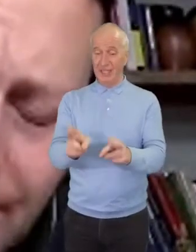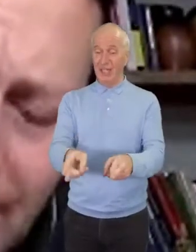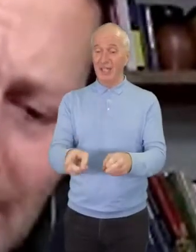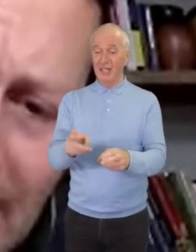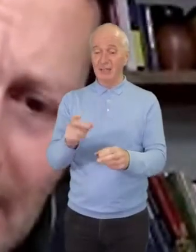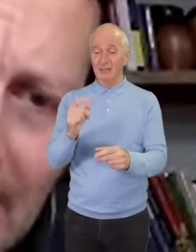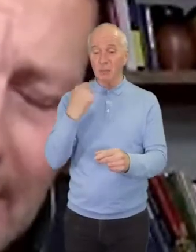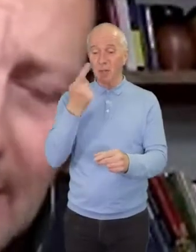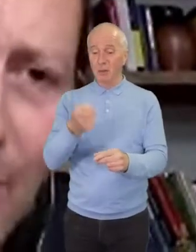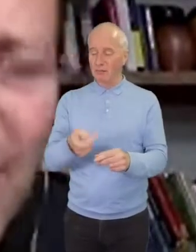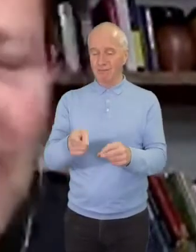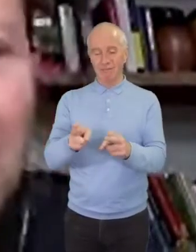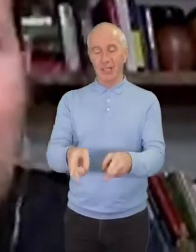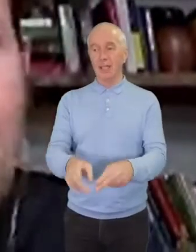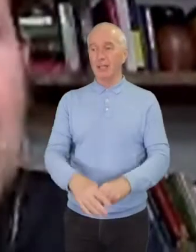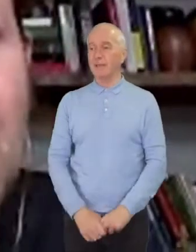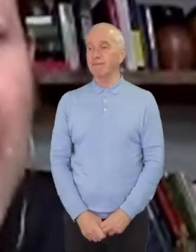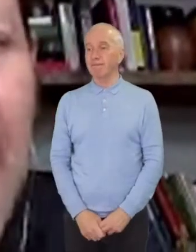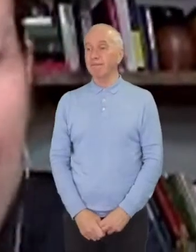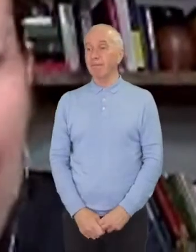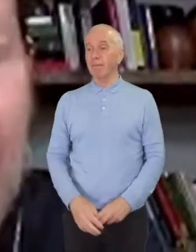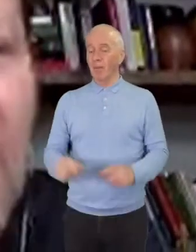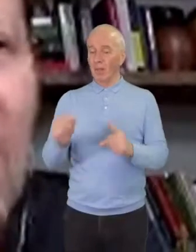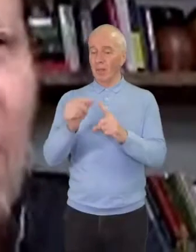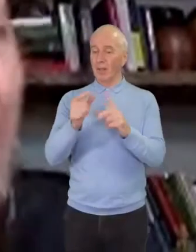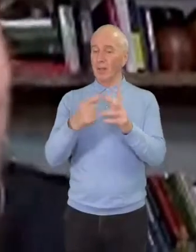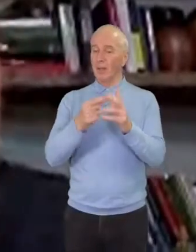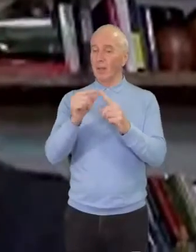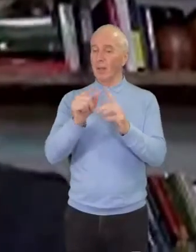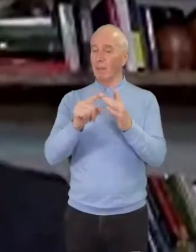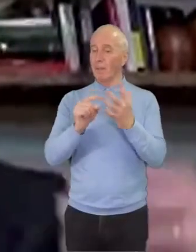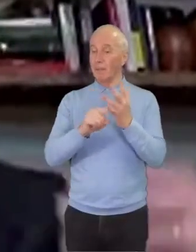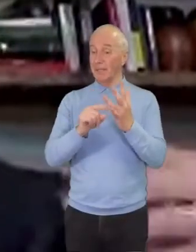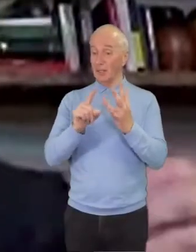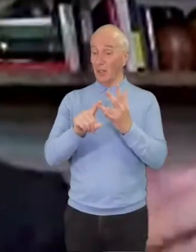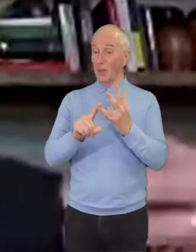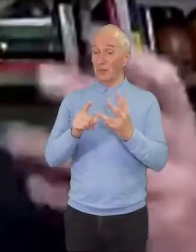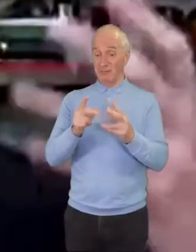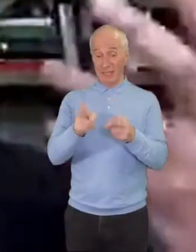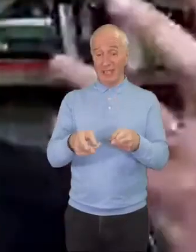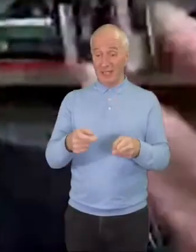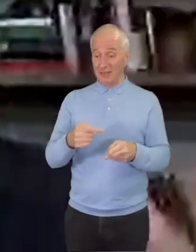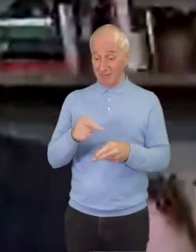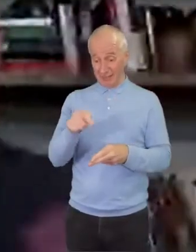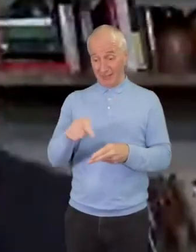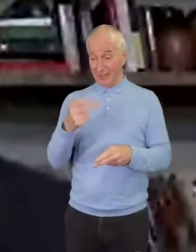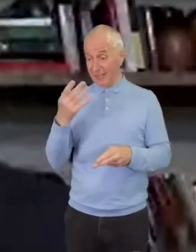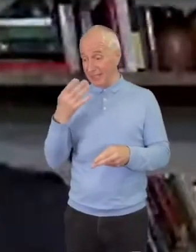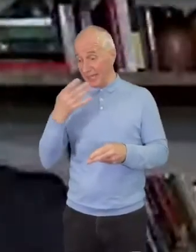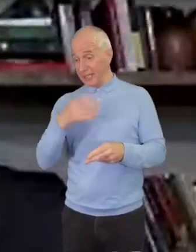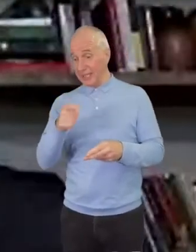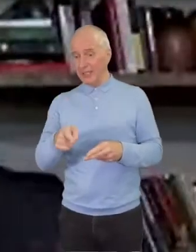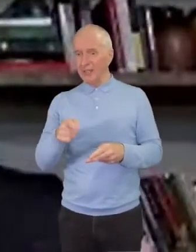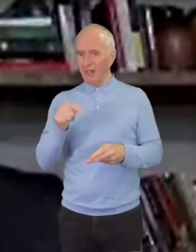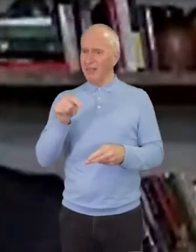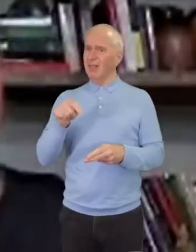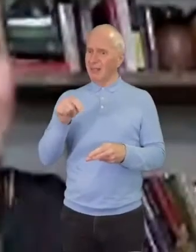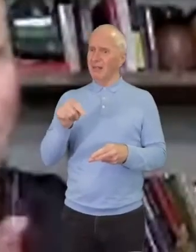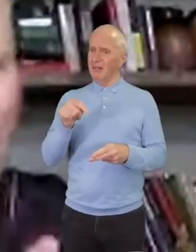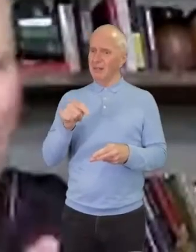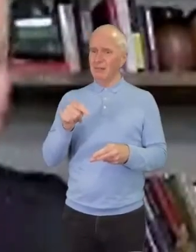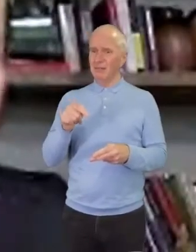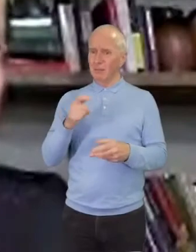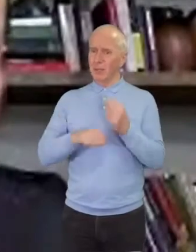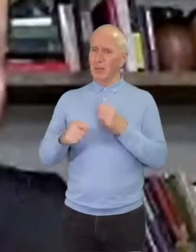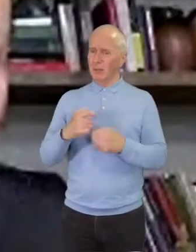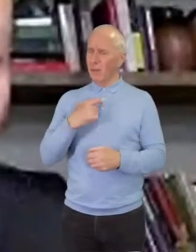morning. And it was after Papito died, 19 years old, that this issue became so personal. And we began to